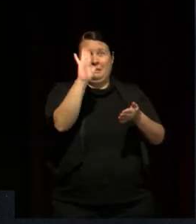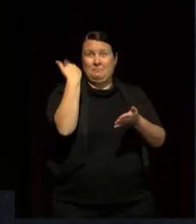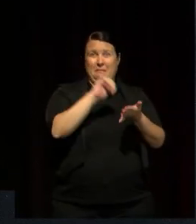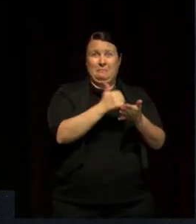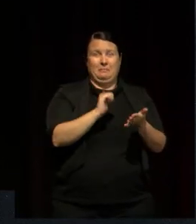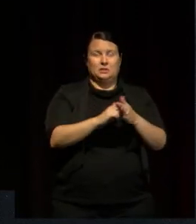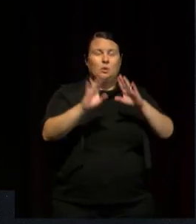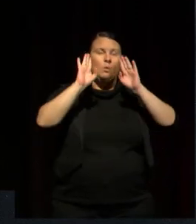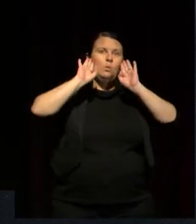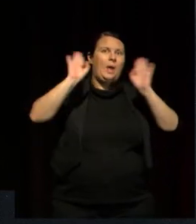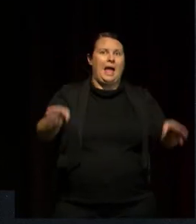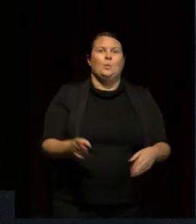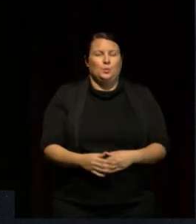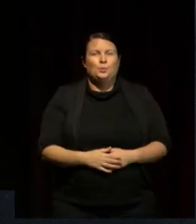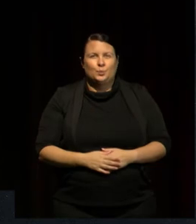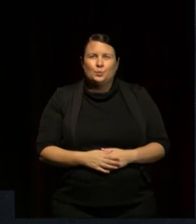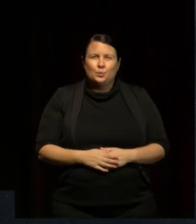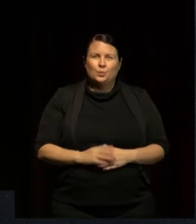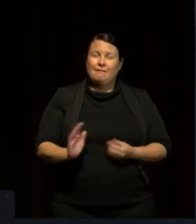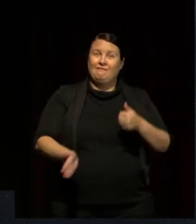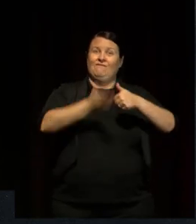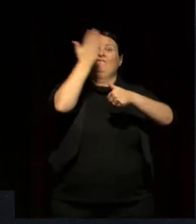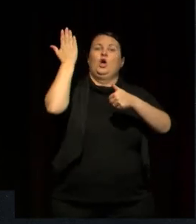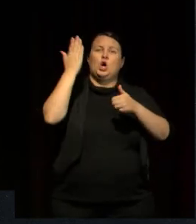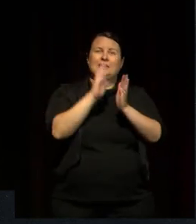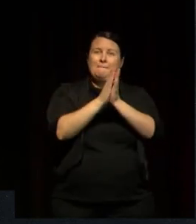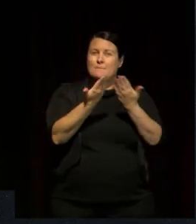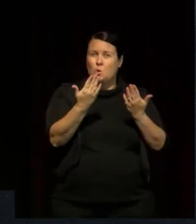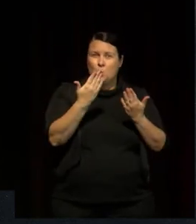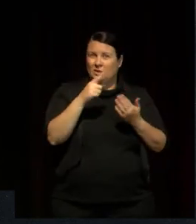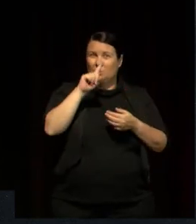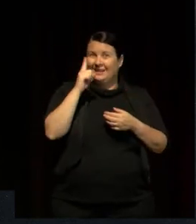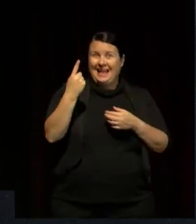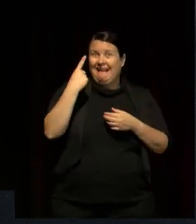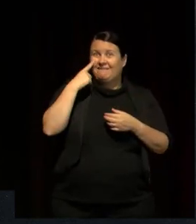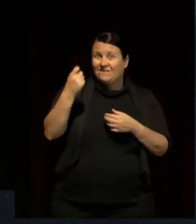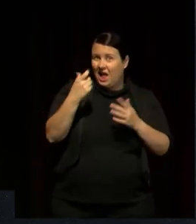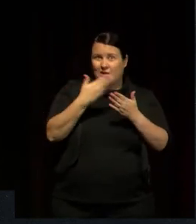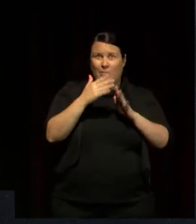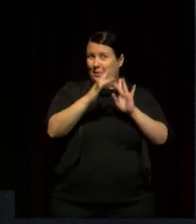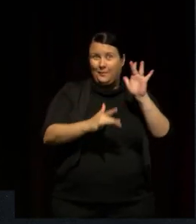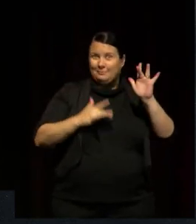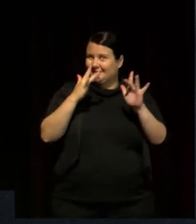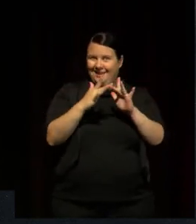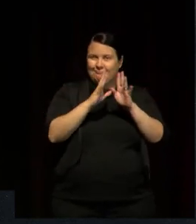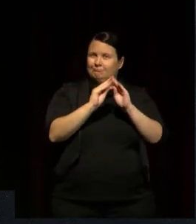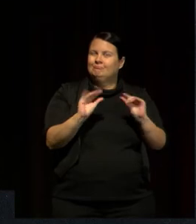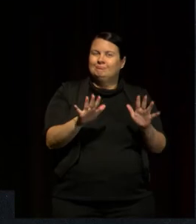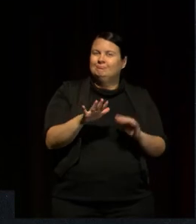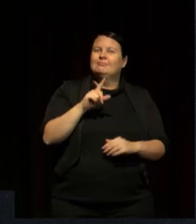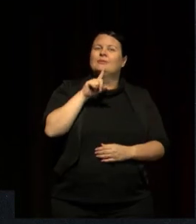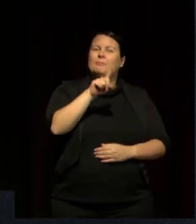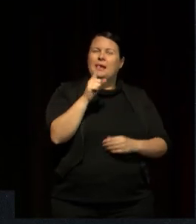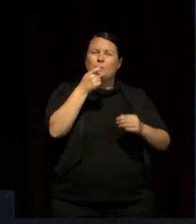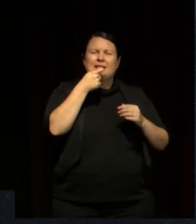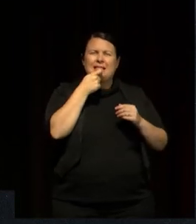Their early, their very first publication, which you can't actually find on their website, was a tiny little